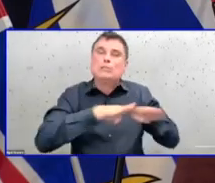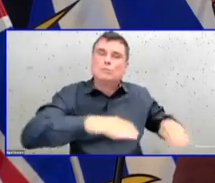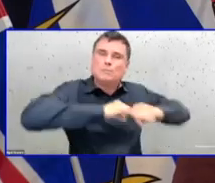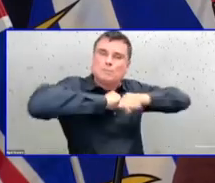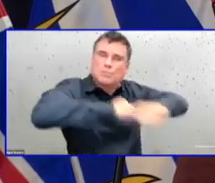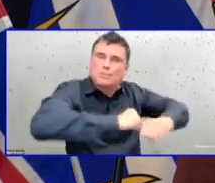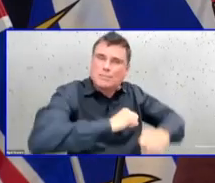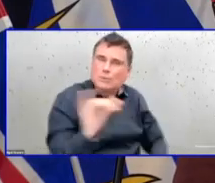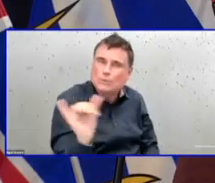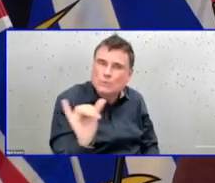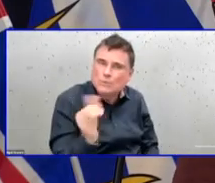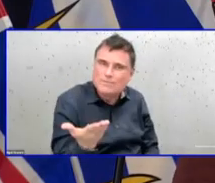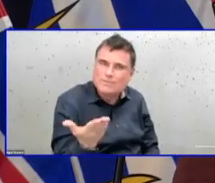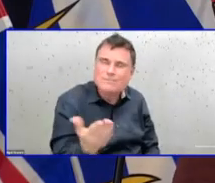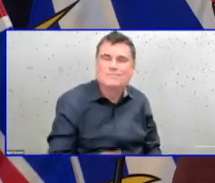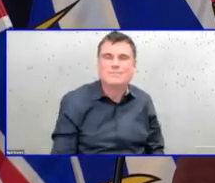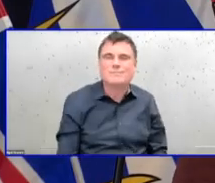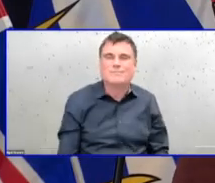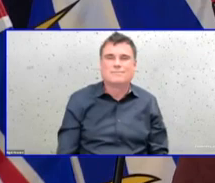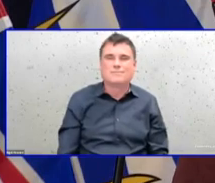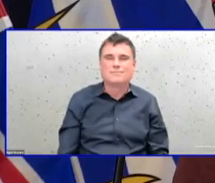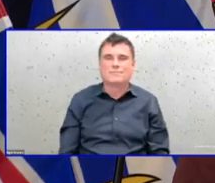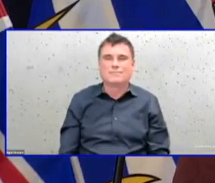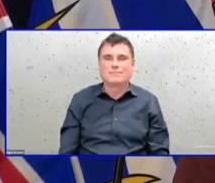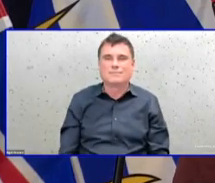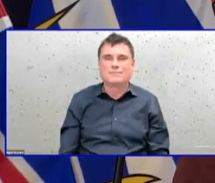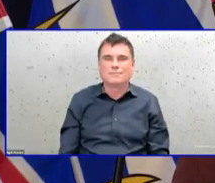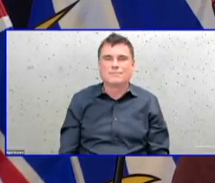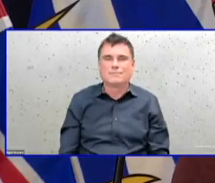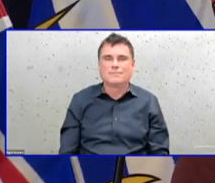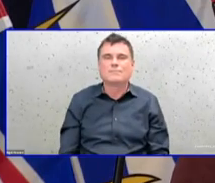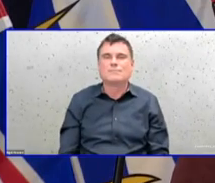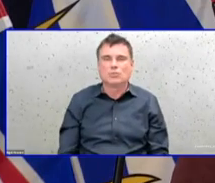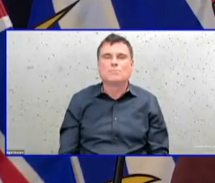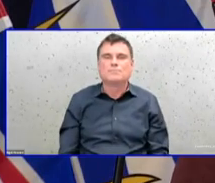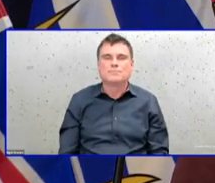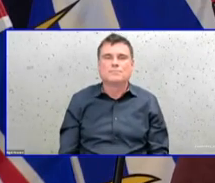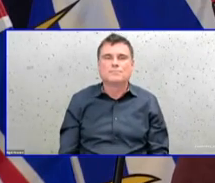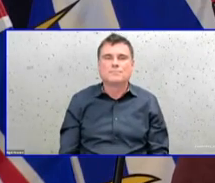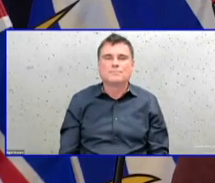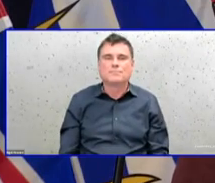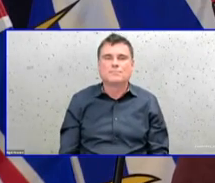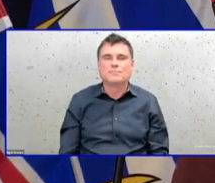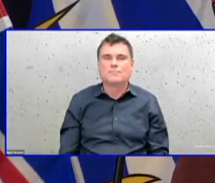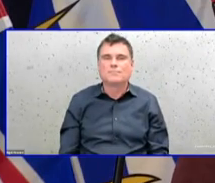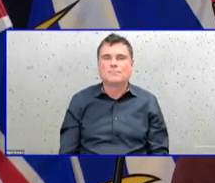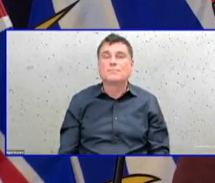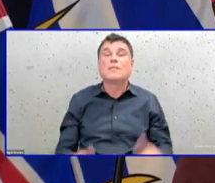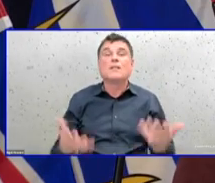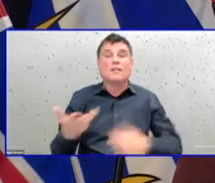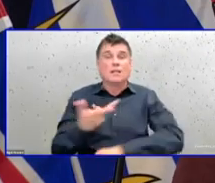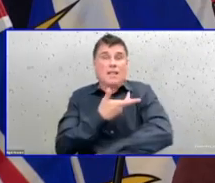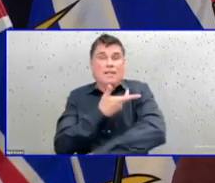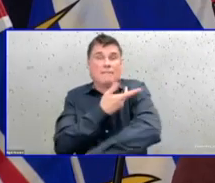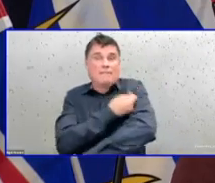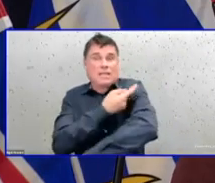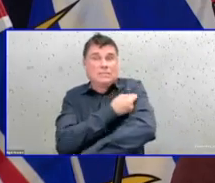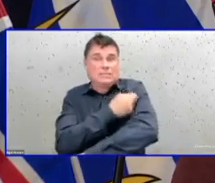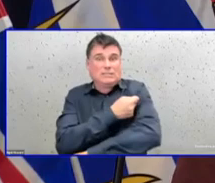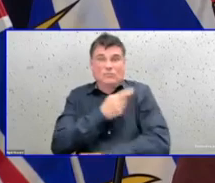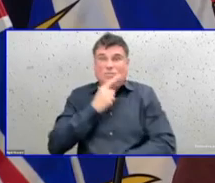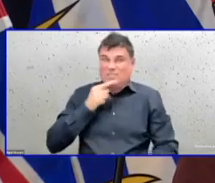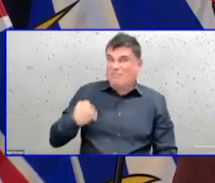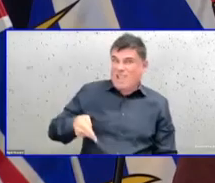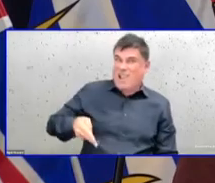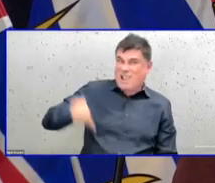But I also know that the vaccination rates are very high in many of the many of the school districts. And that's one of the first things that